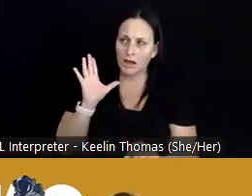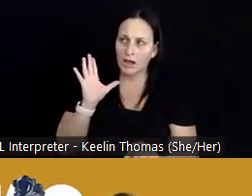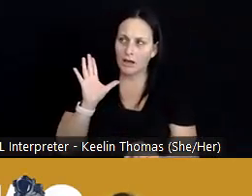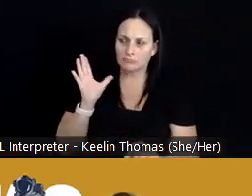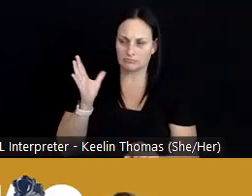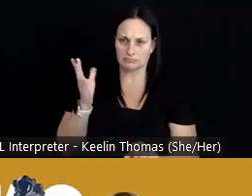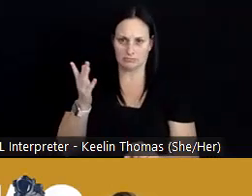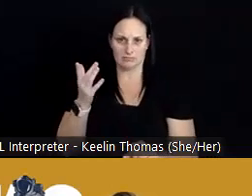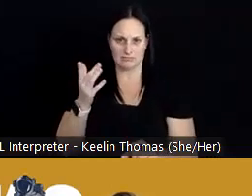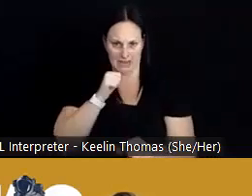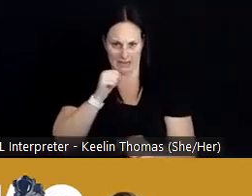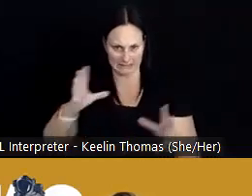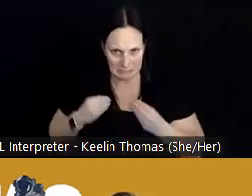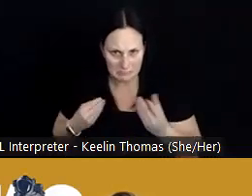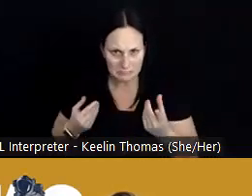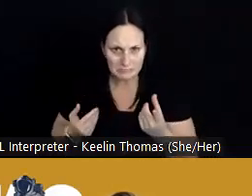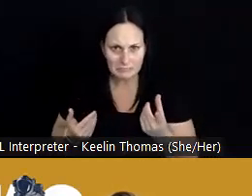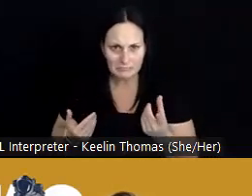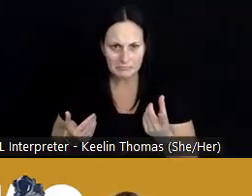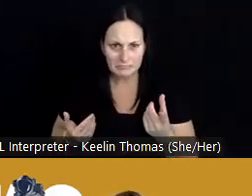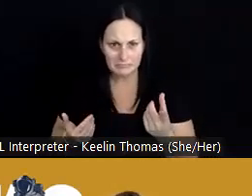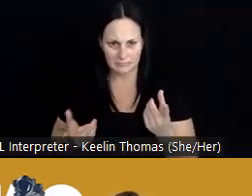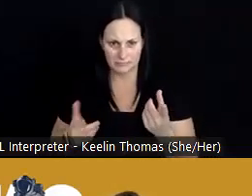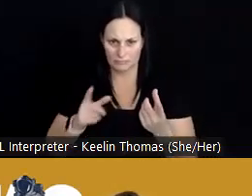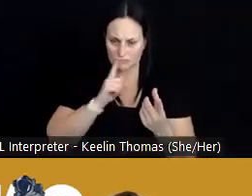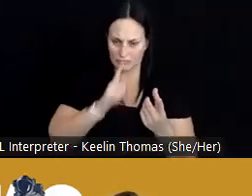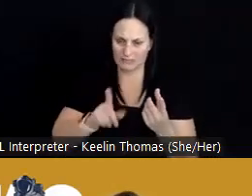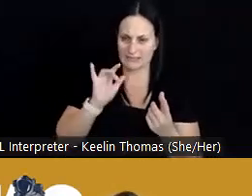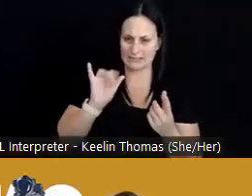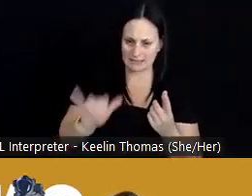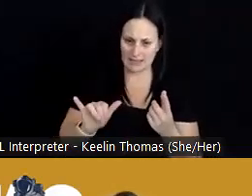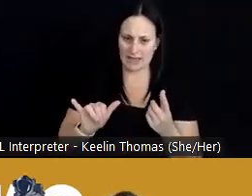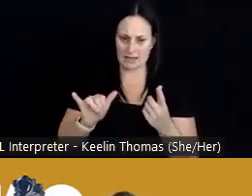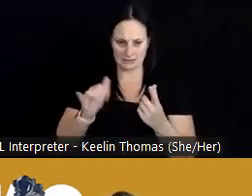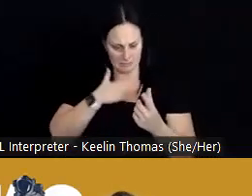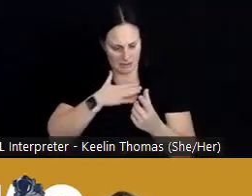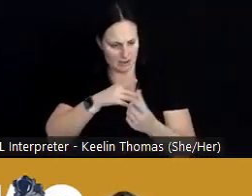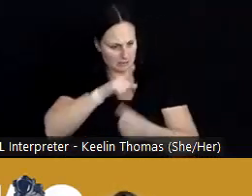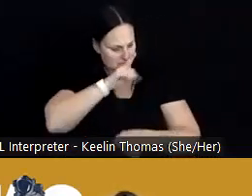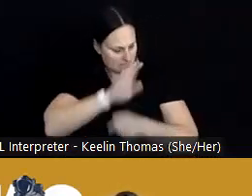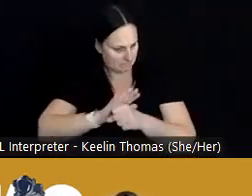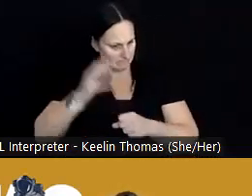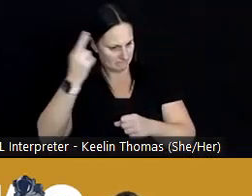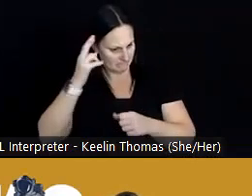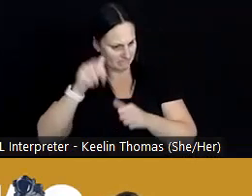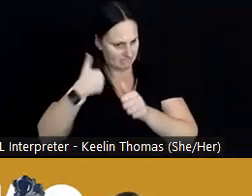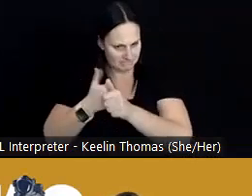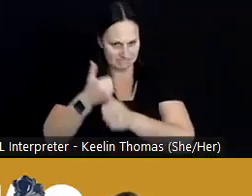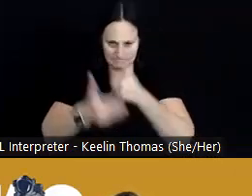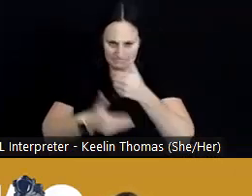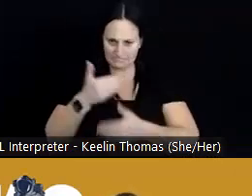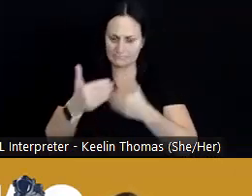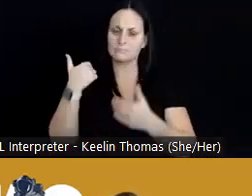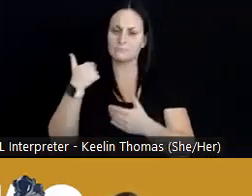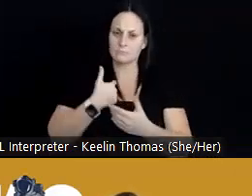unacceptable, and it fuels my commitment and the energy that we put within our School of Public